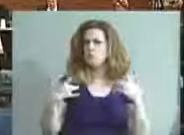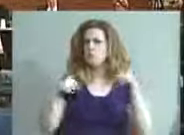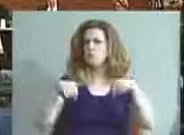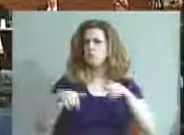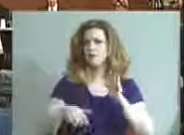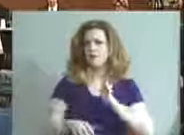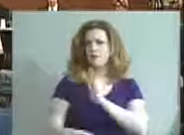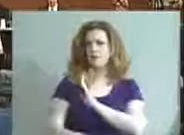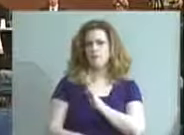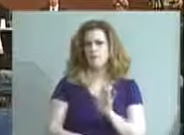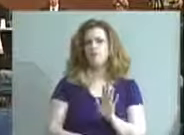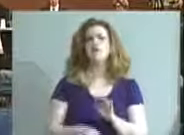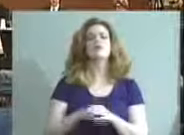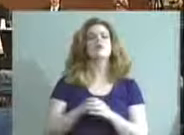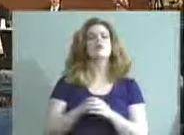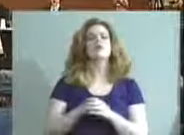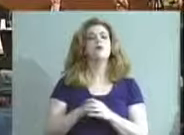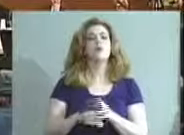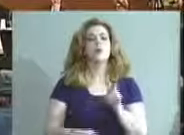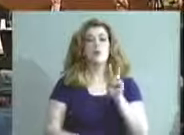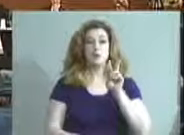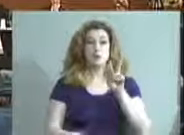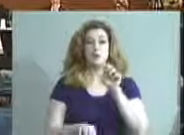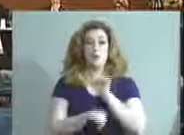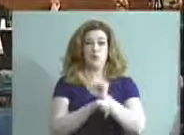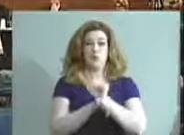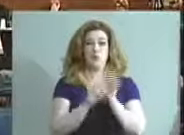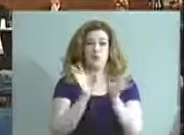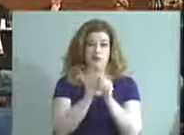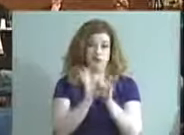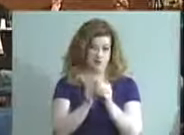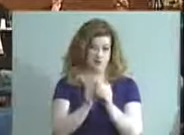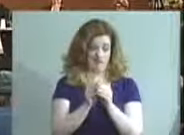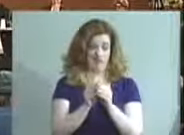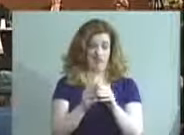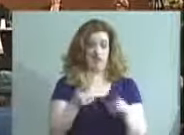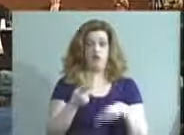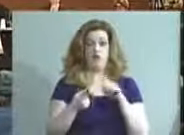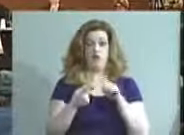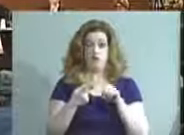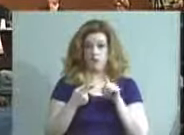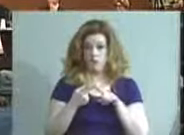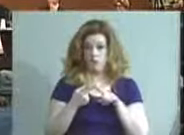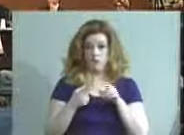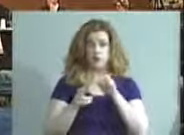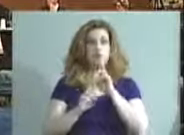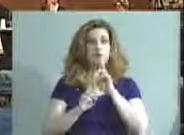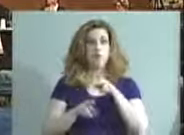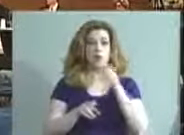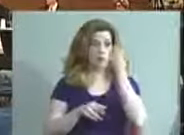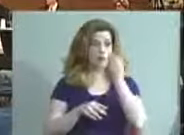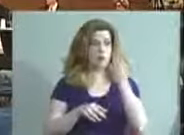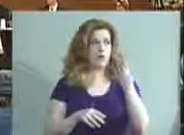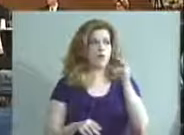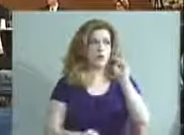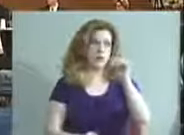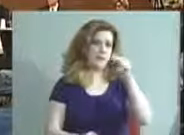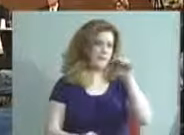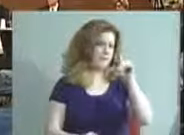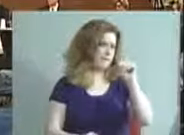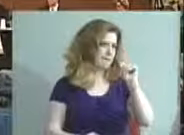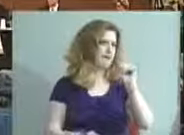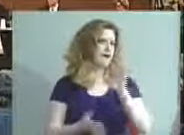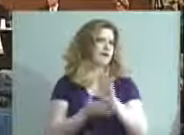board we had two work sessions the first one was a report from the magnet schools